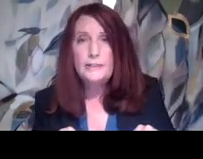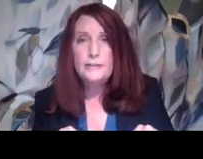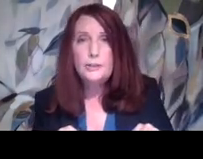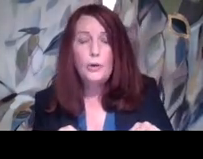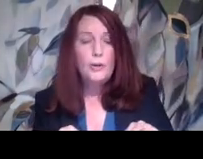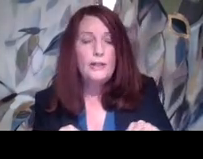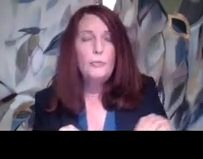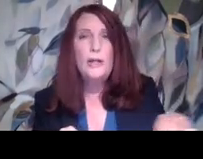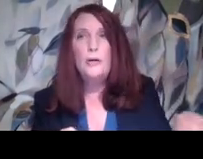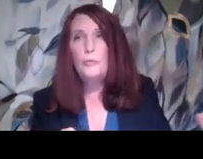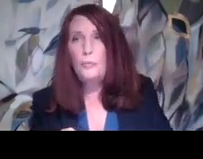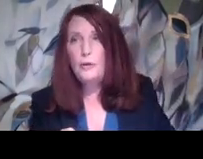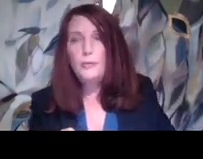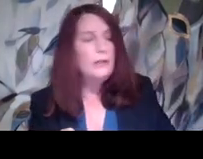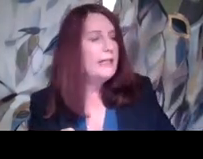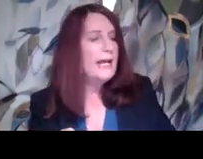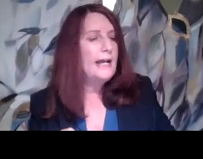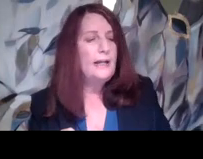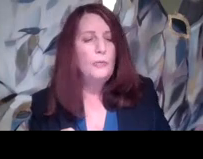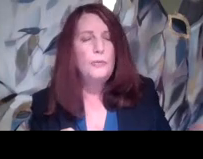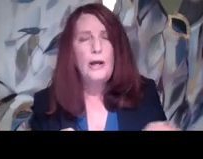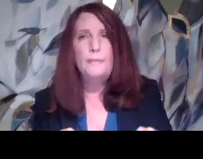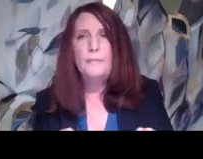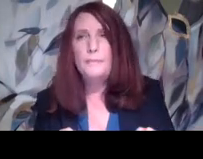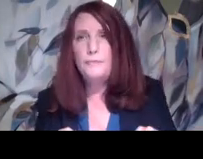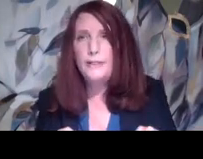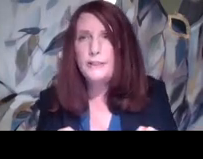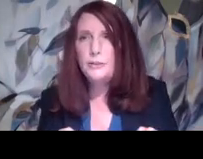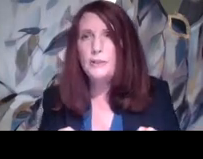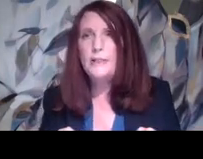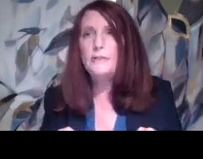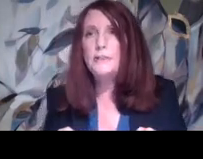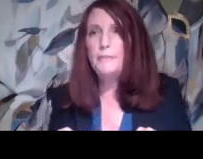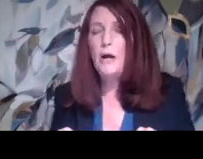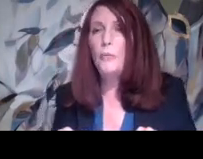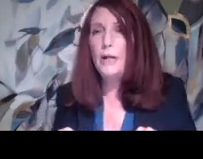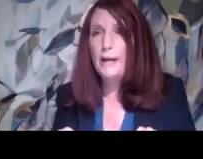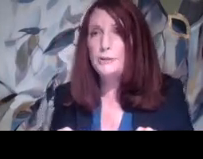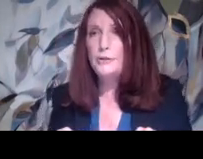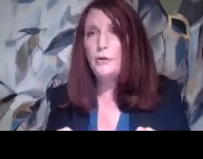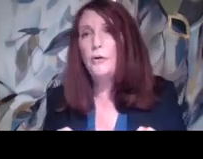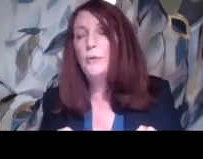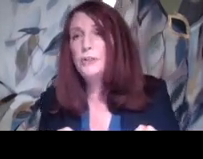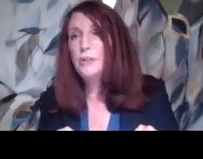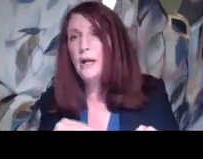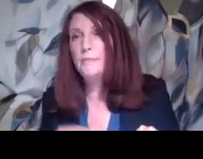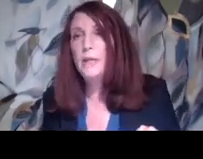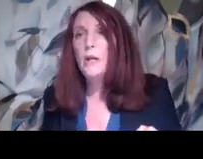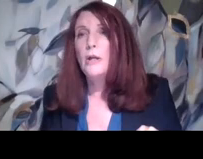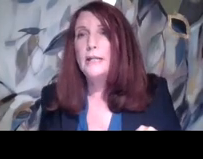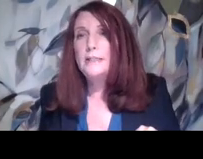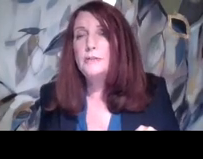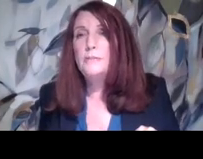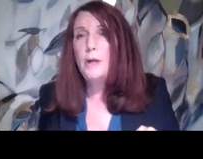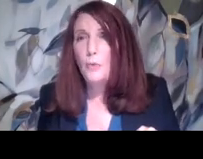Uh, so what are, what are we looking at? Like, um, Francine's story tells us about what happened to her, which, um,